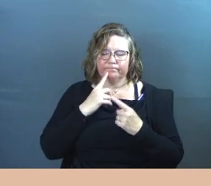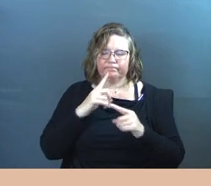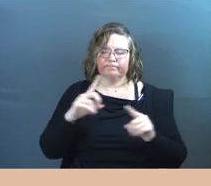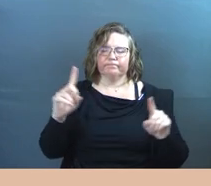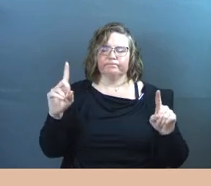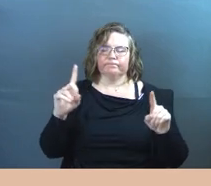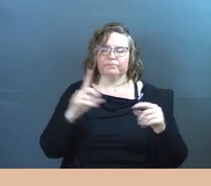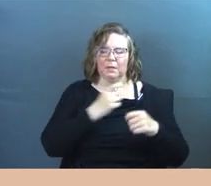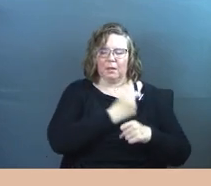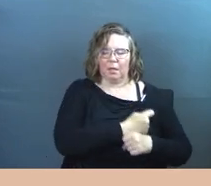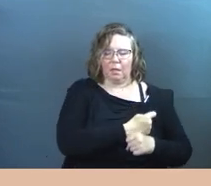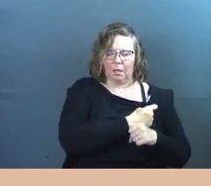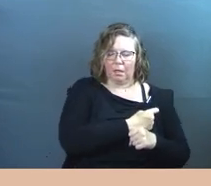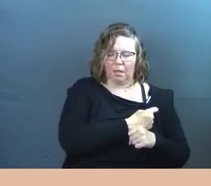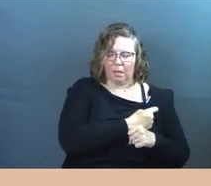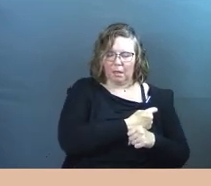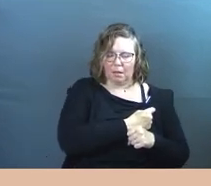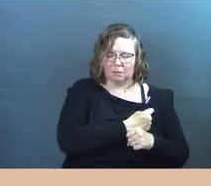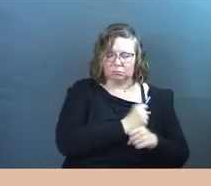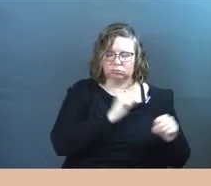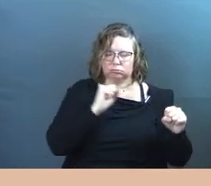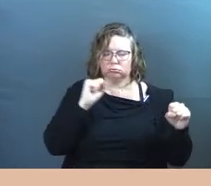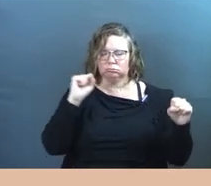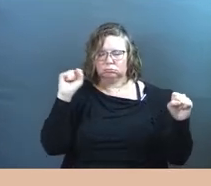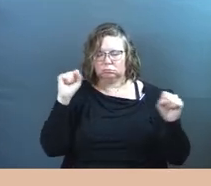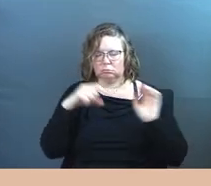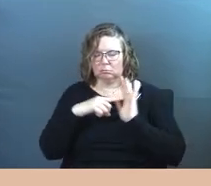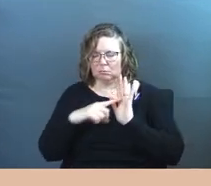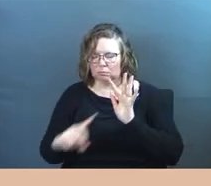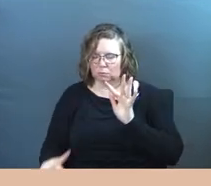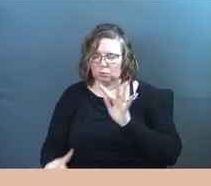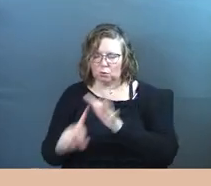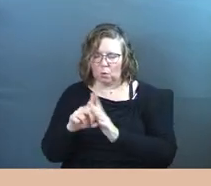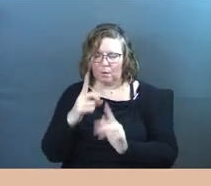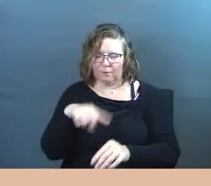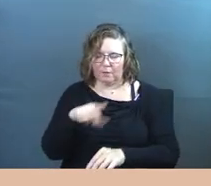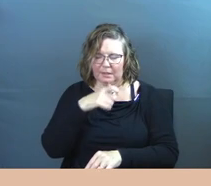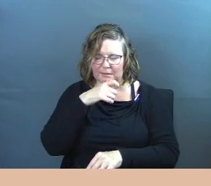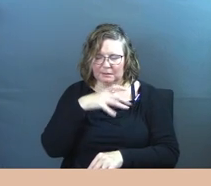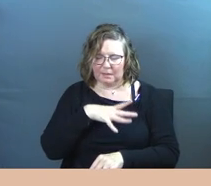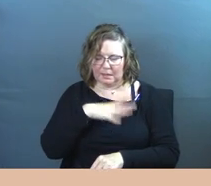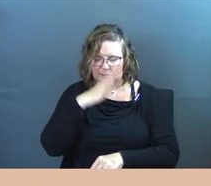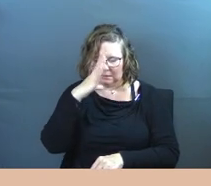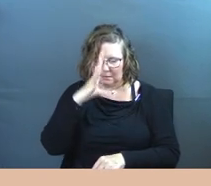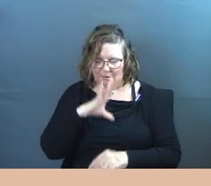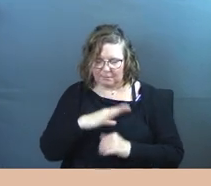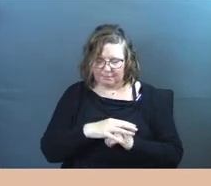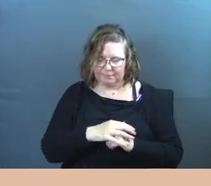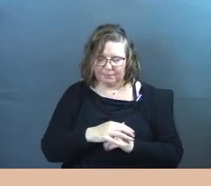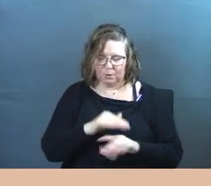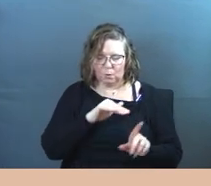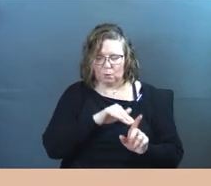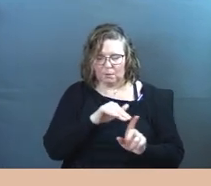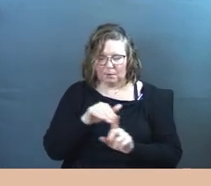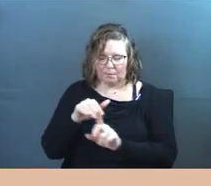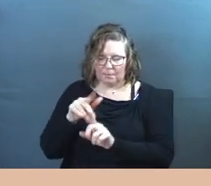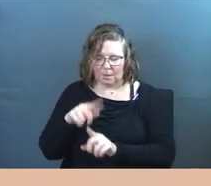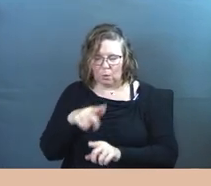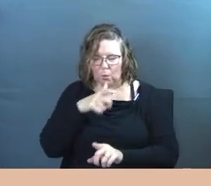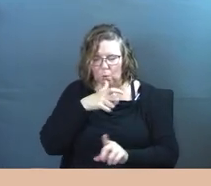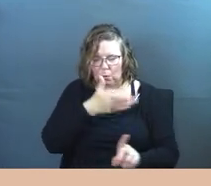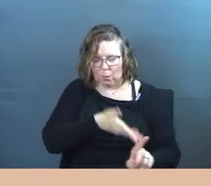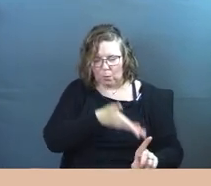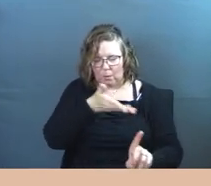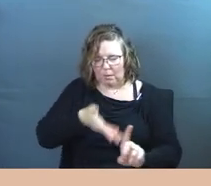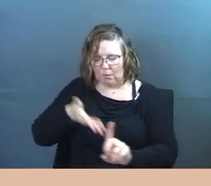breaking of bonds. And I pray, Lord, that you would show up for these ladies, God. Remind them of